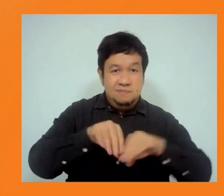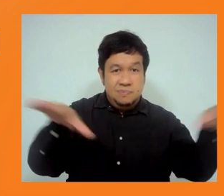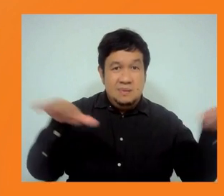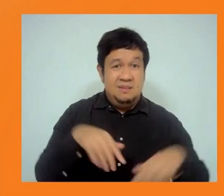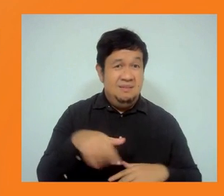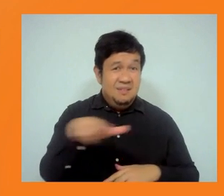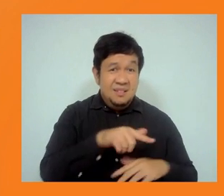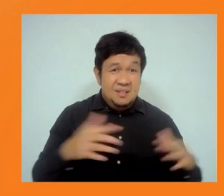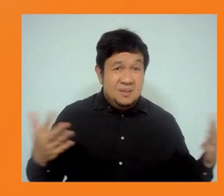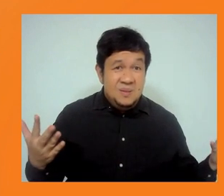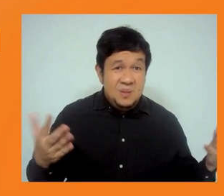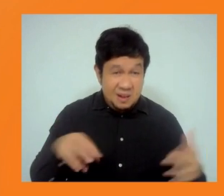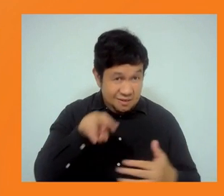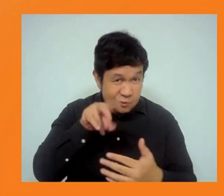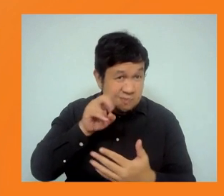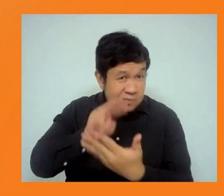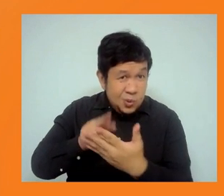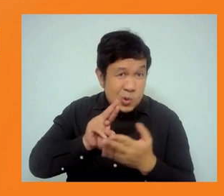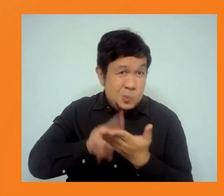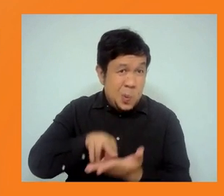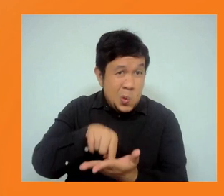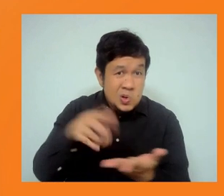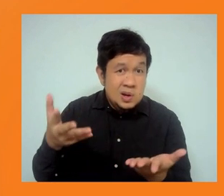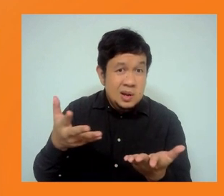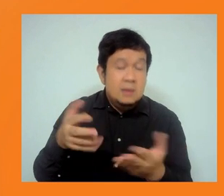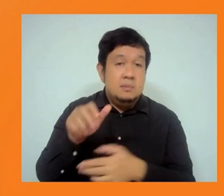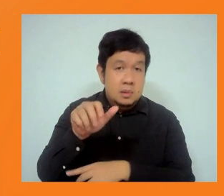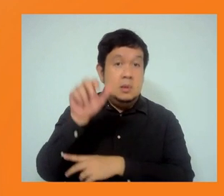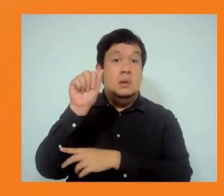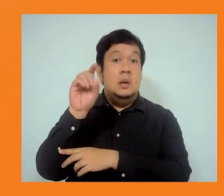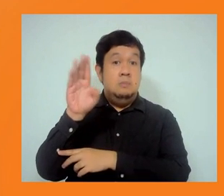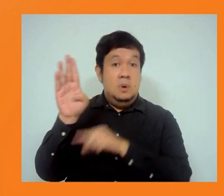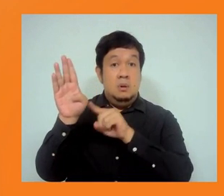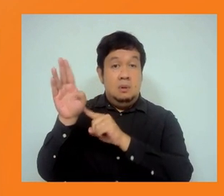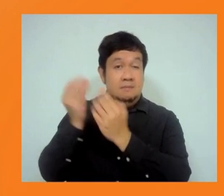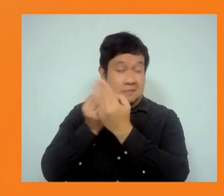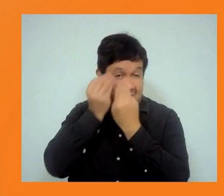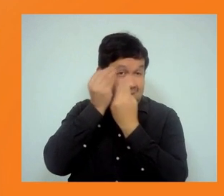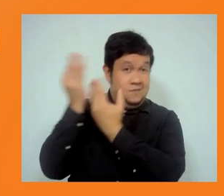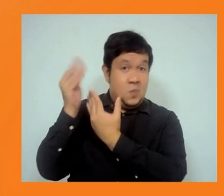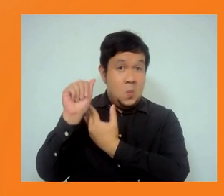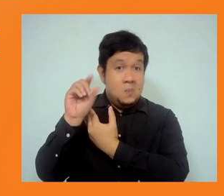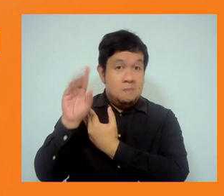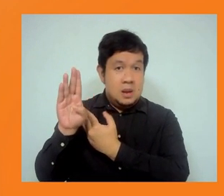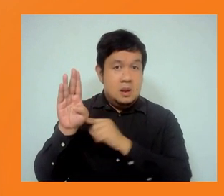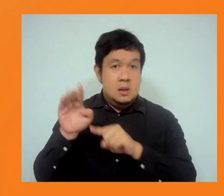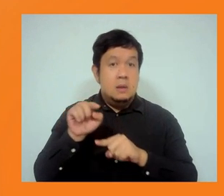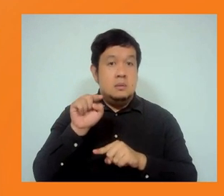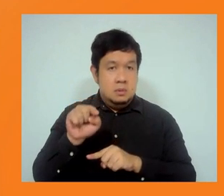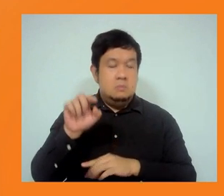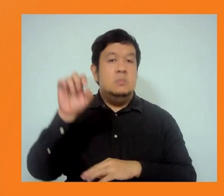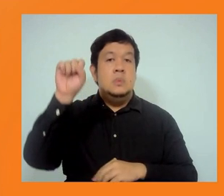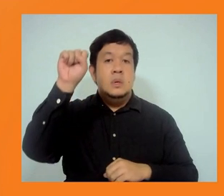Because when we took a related issue to the ADB and the South Asian department that we sat with, we saw that there was no